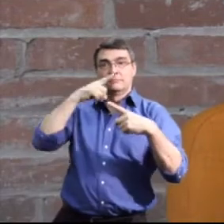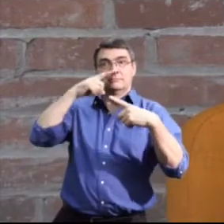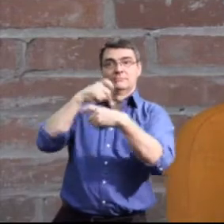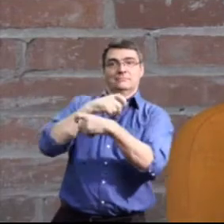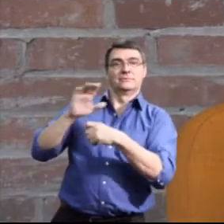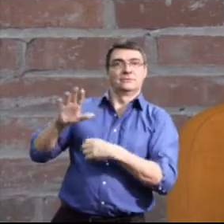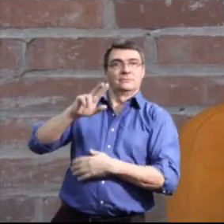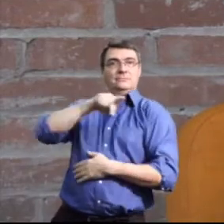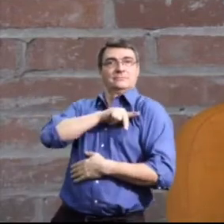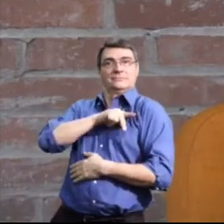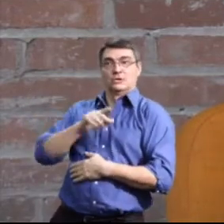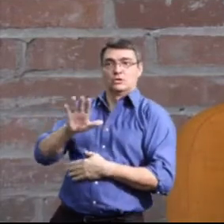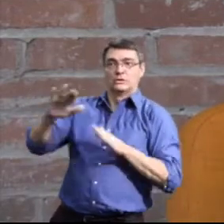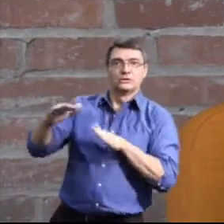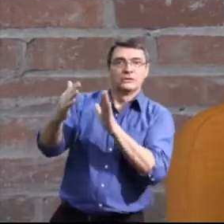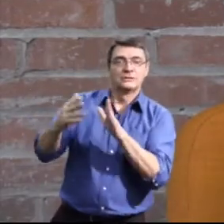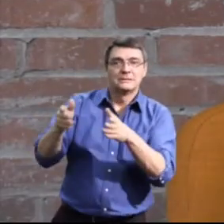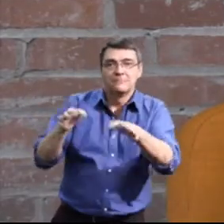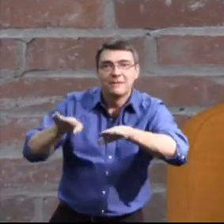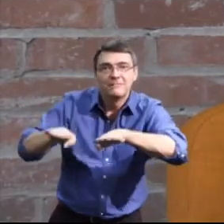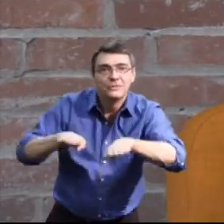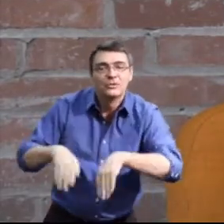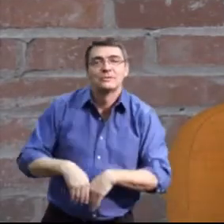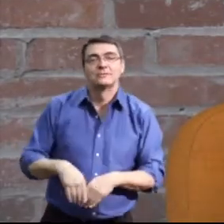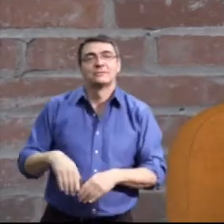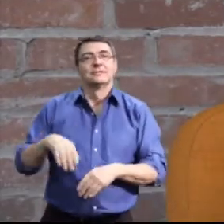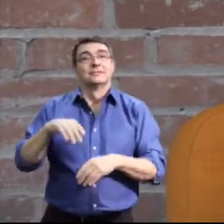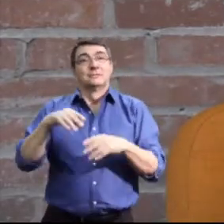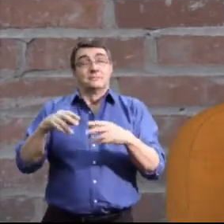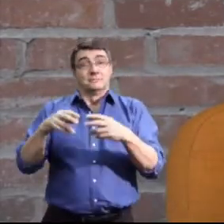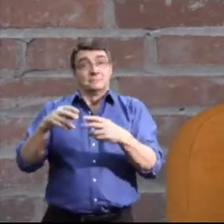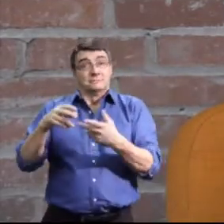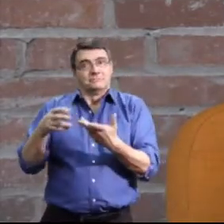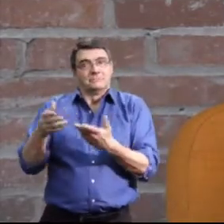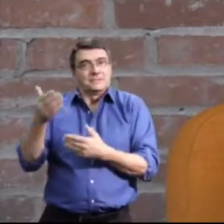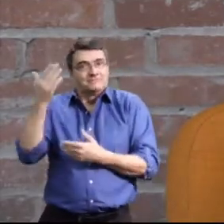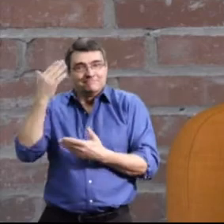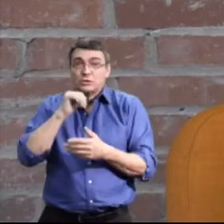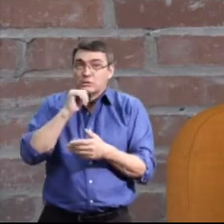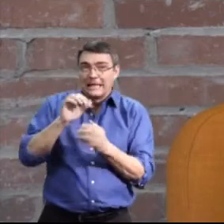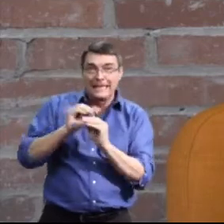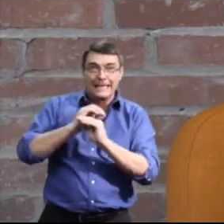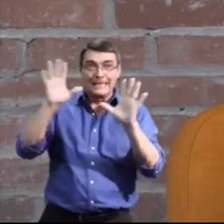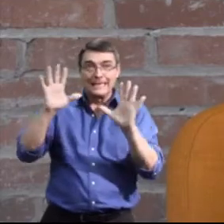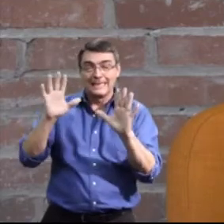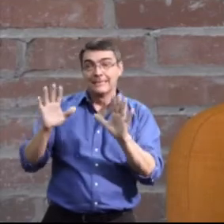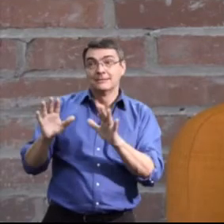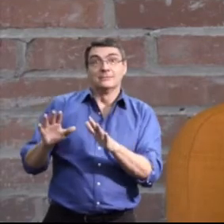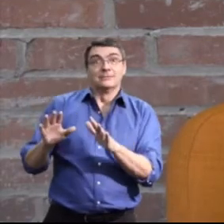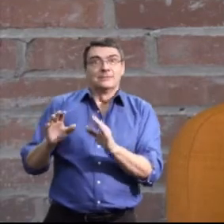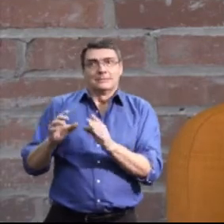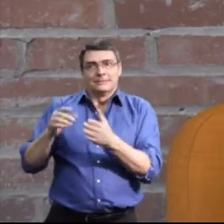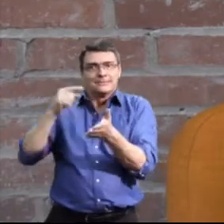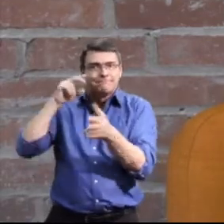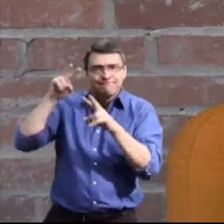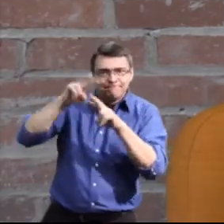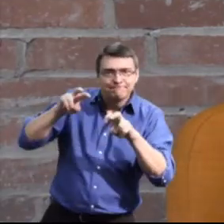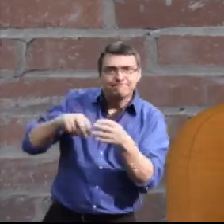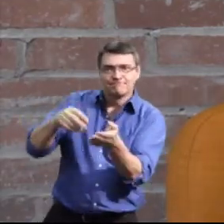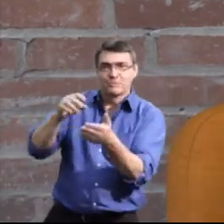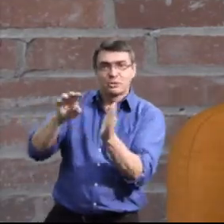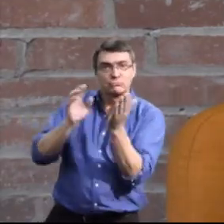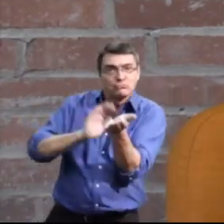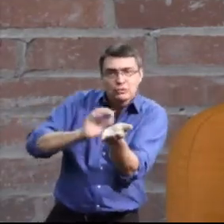Being that they're challenging behaviors, they have perhaps multiple diagnoses, they had involvement with the judicial correction system,